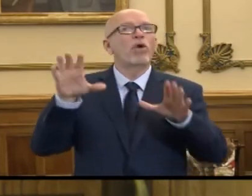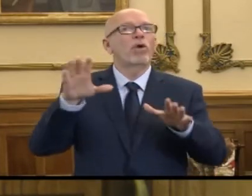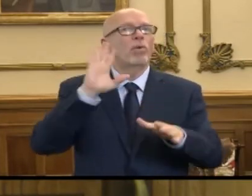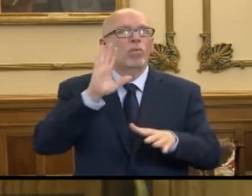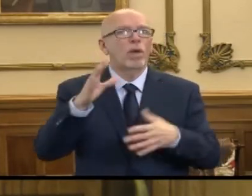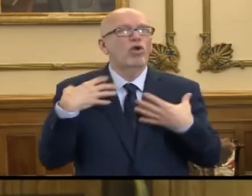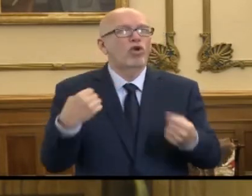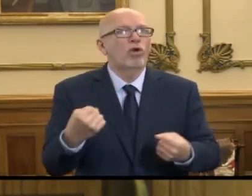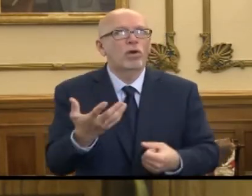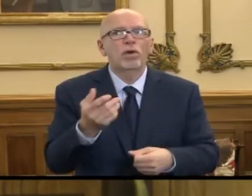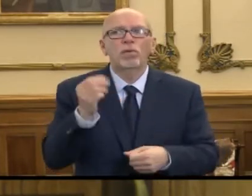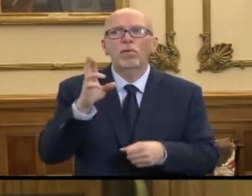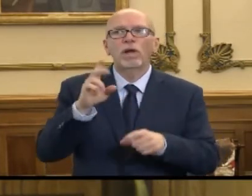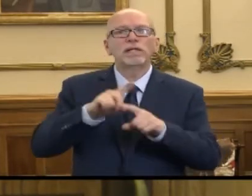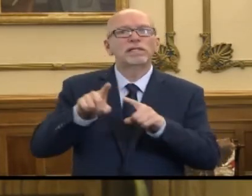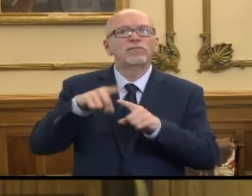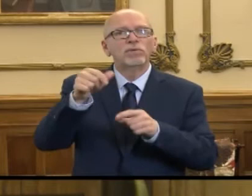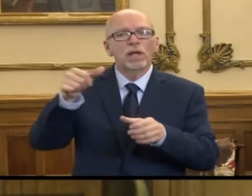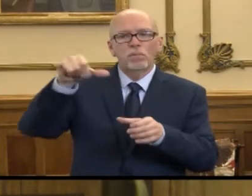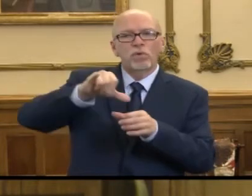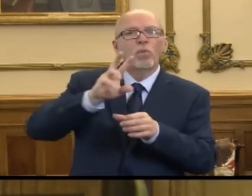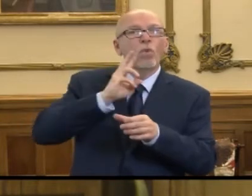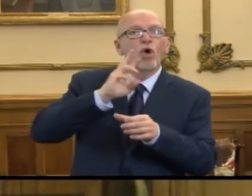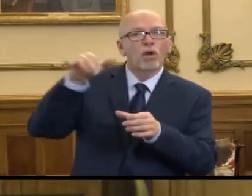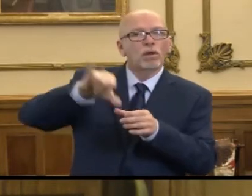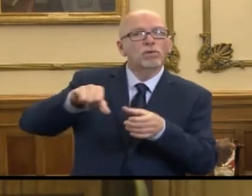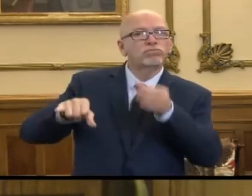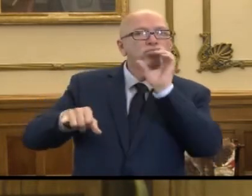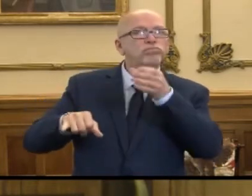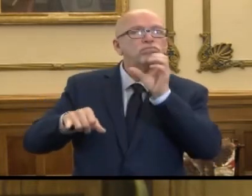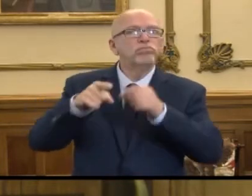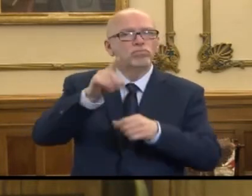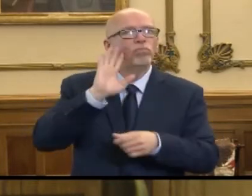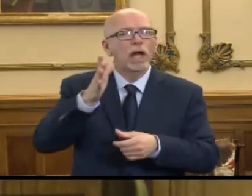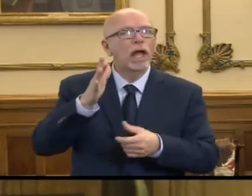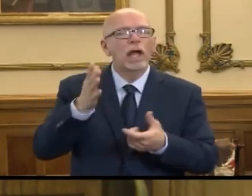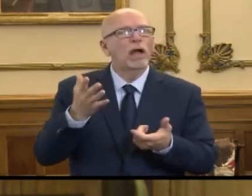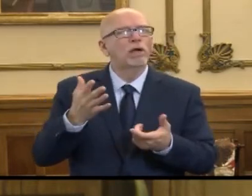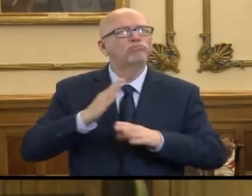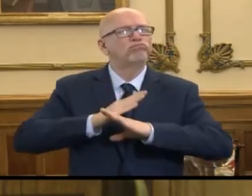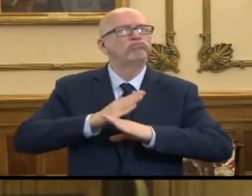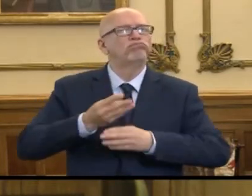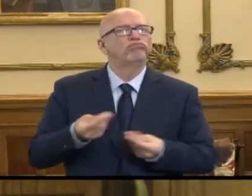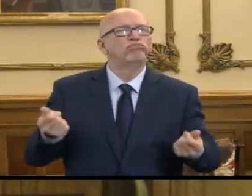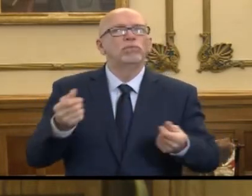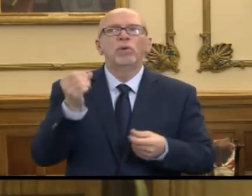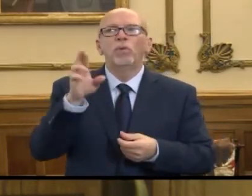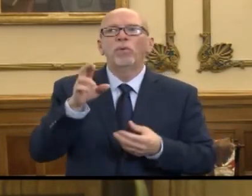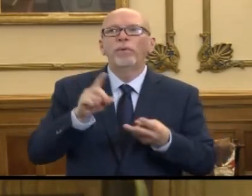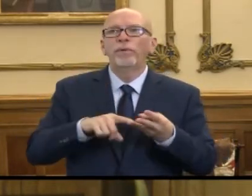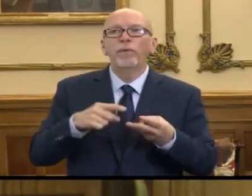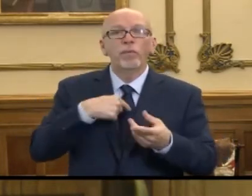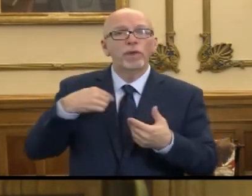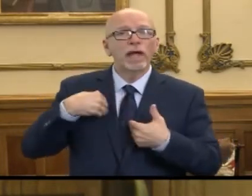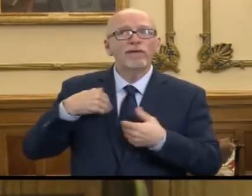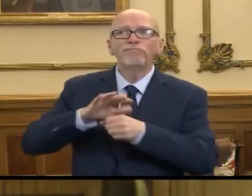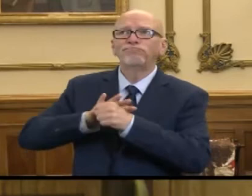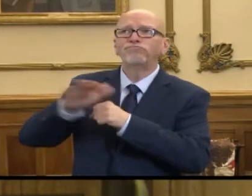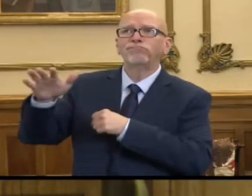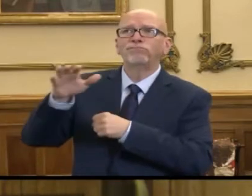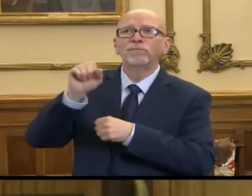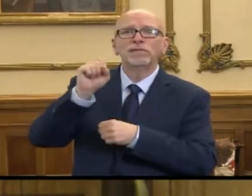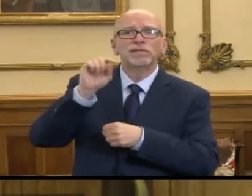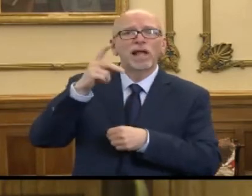different things you can put in your water bottle that's going to prevent you from getting this or the fact that we have this huge stockpile of PPE